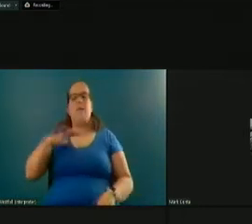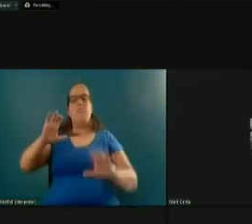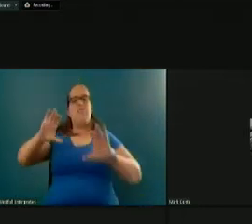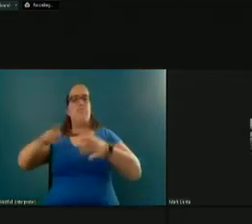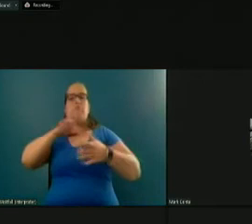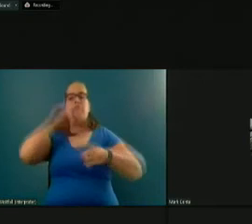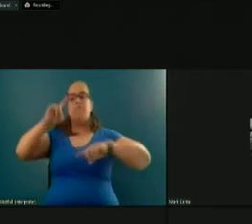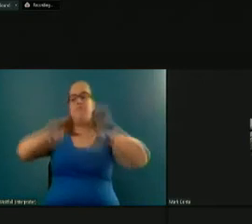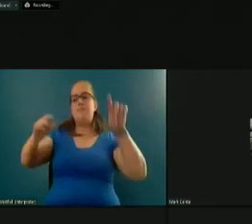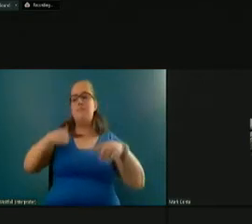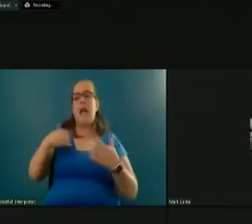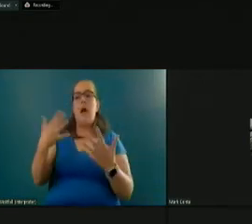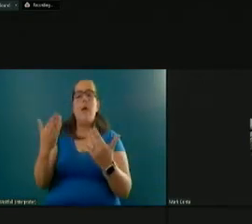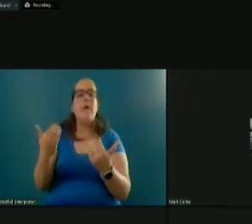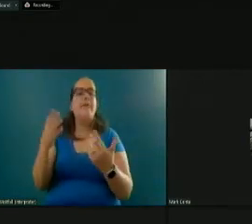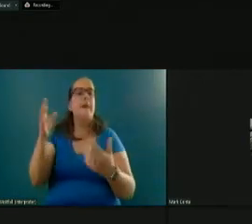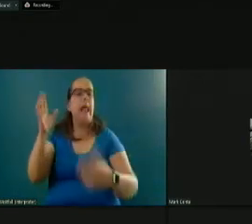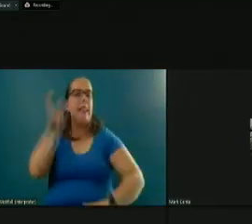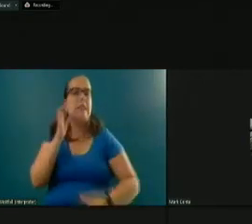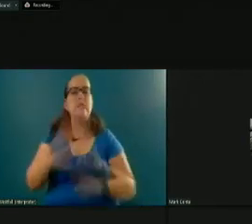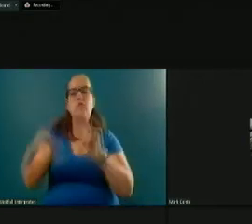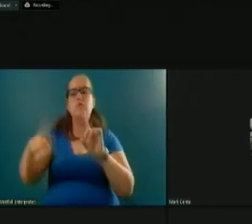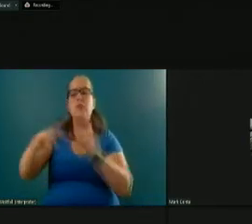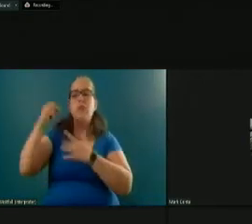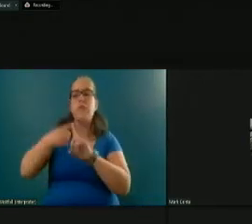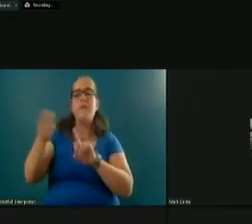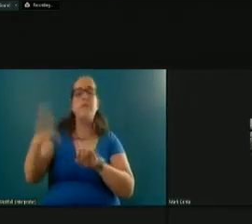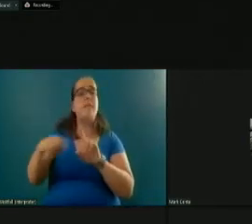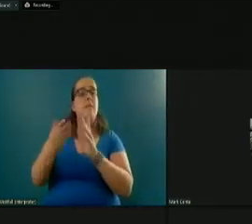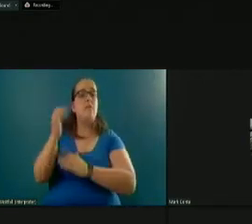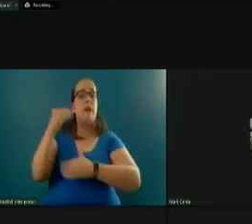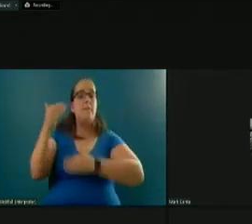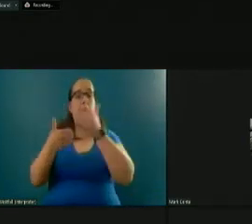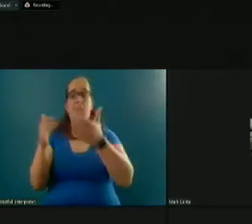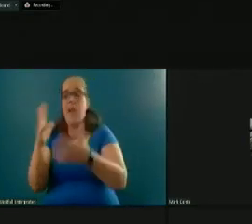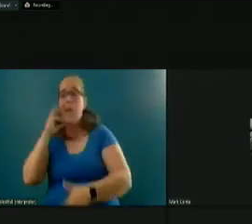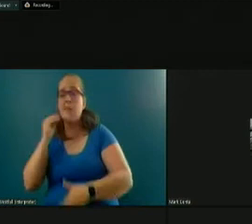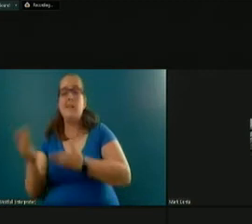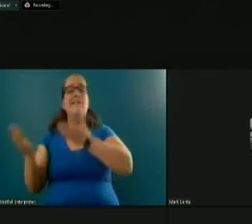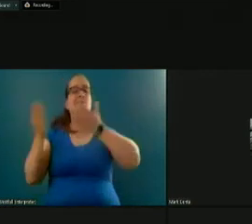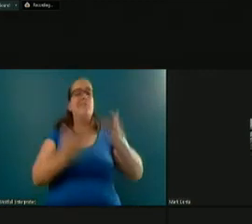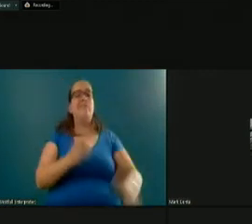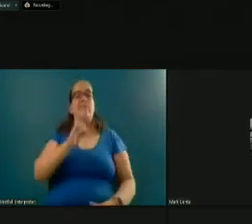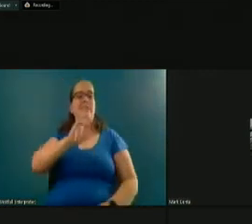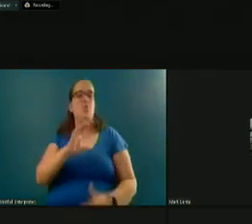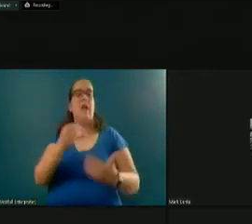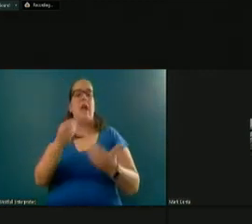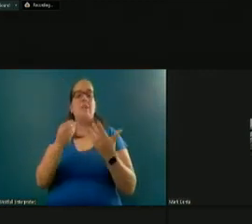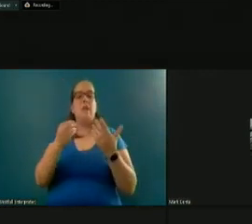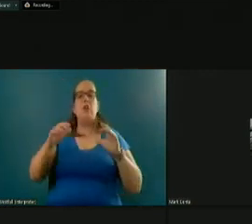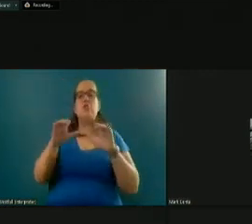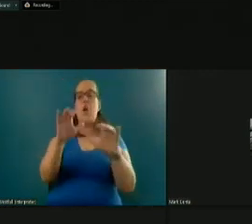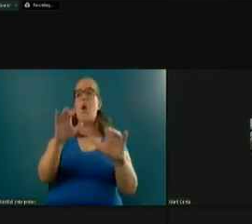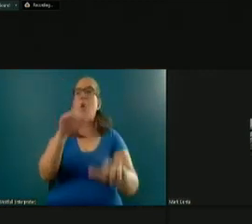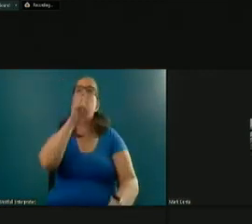forward to listening to them and learning from them through that process and then bringing those experiences back to Deschutes County and doing the very,